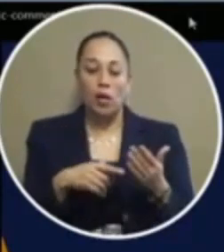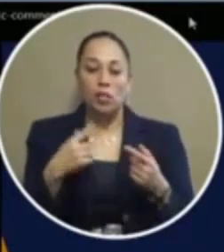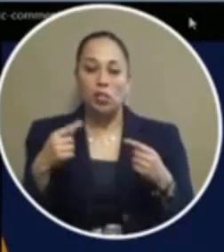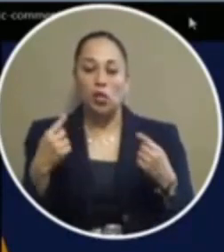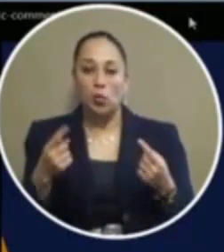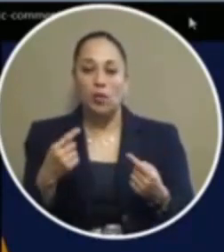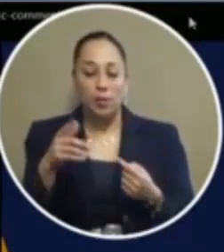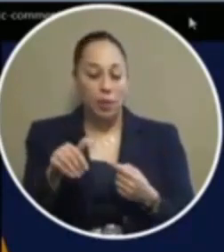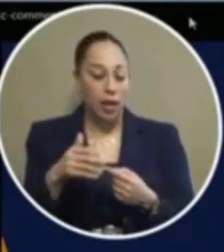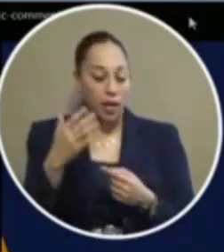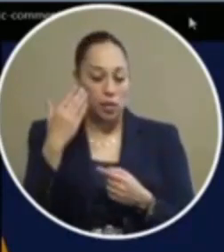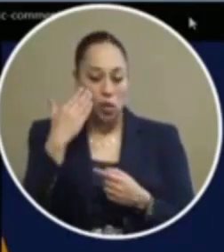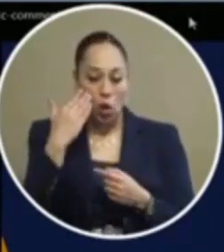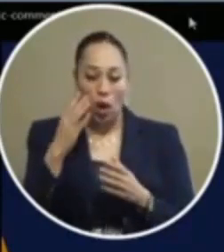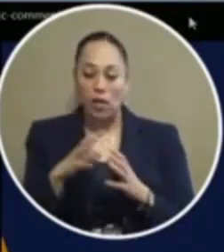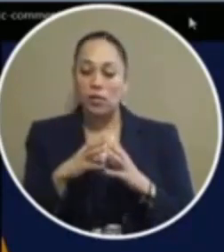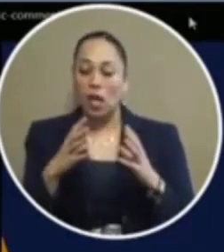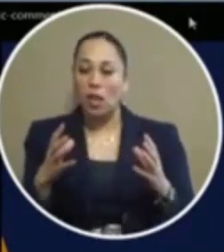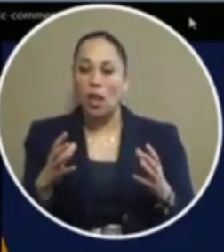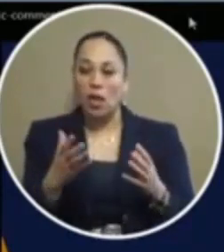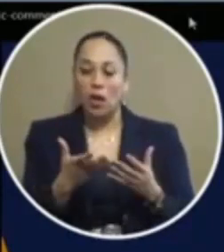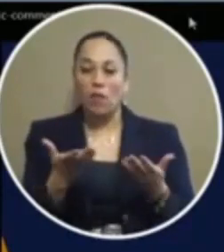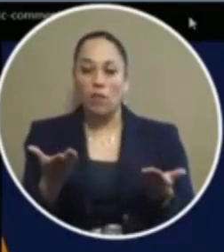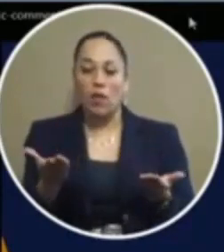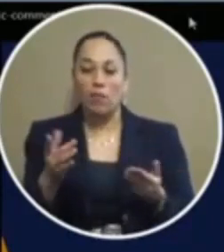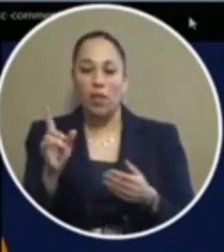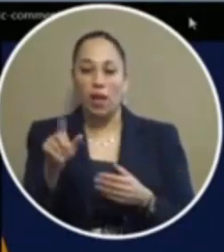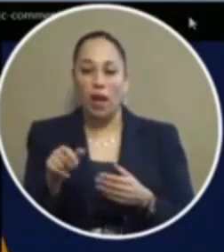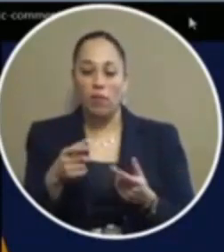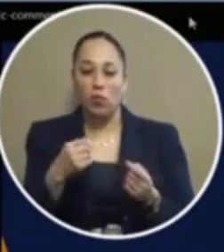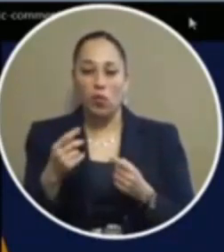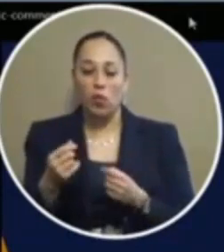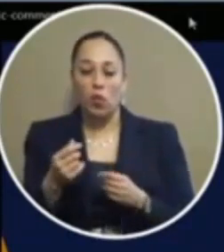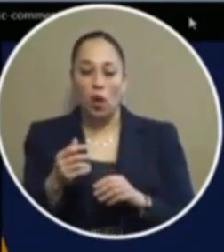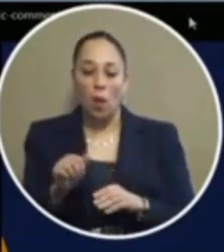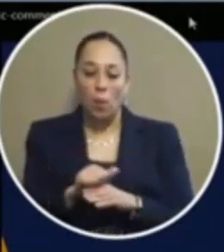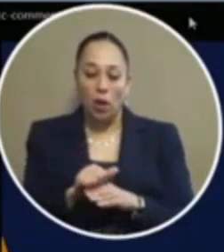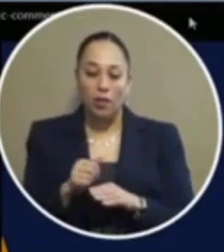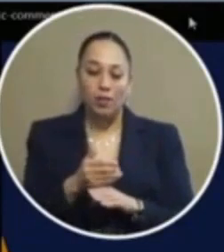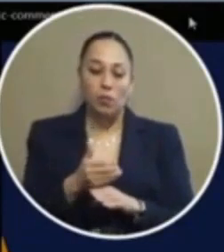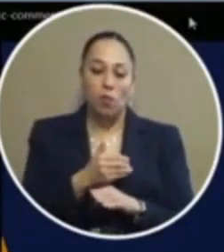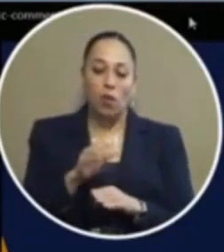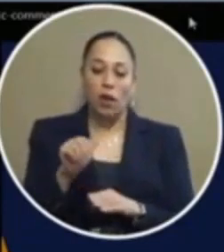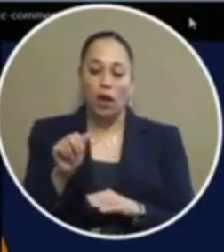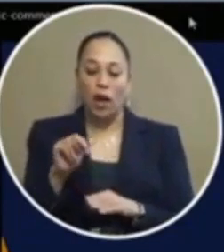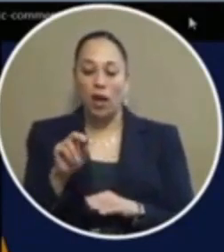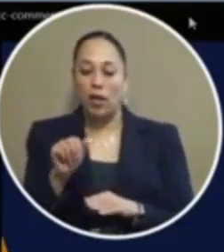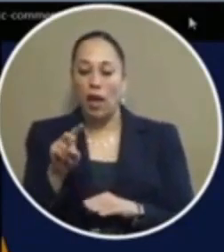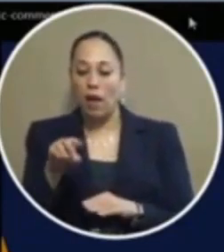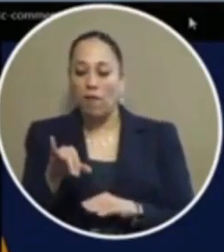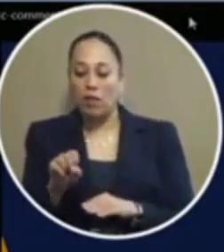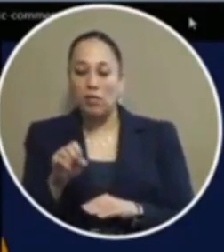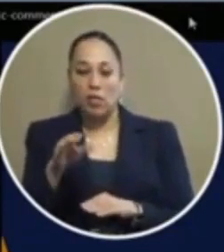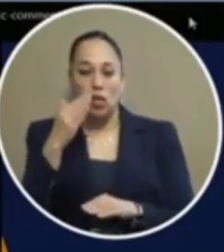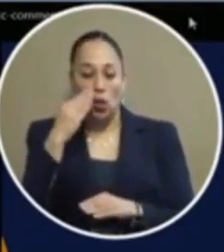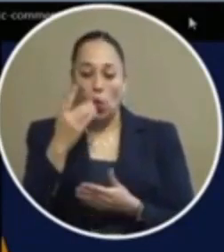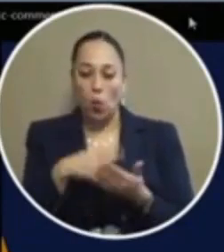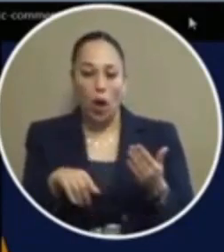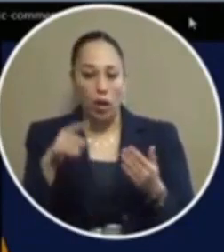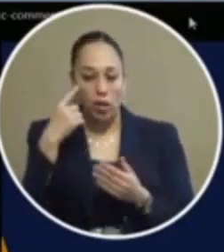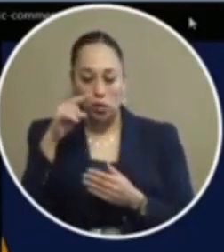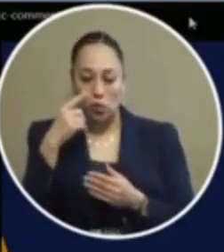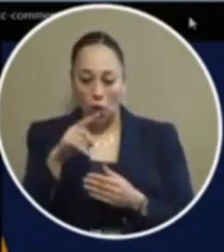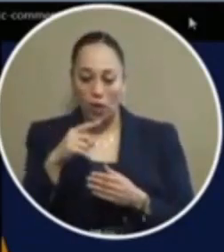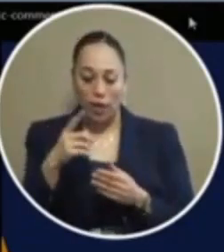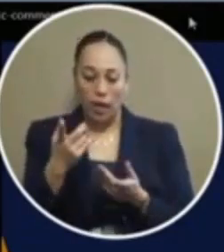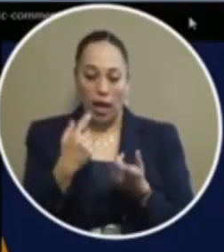because you know what they they say a lot of them probably have taken partaken before cannabis they know what it's for and then they were actually